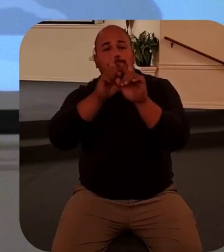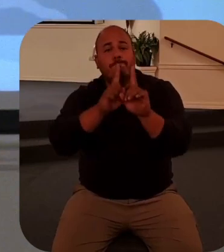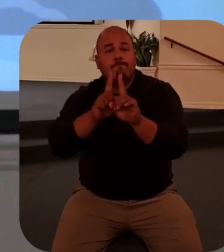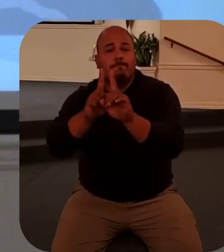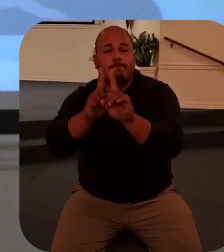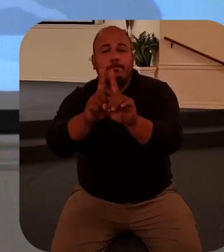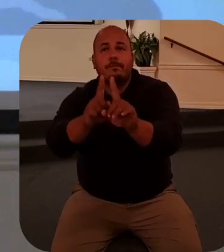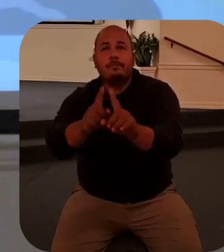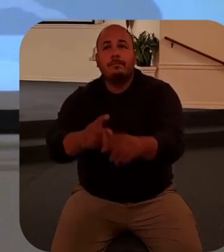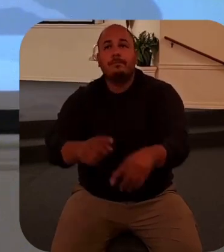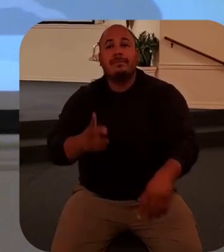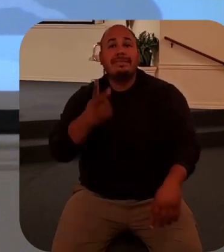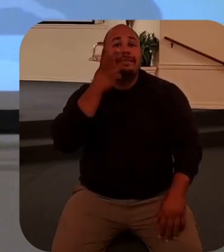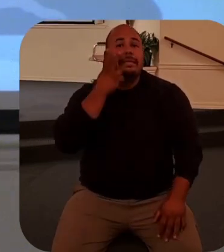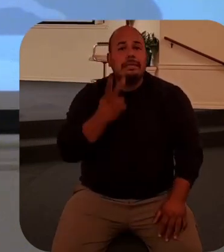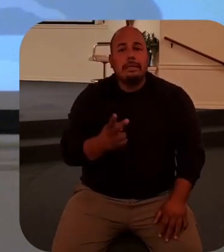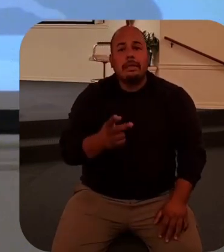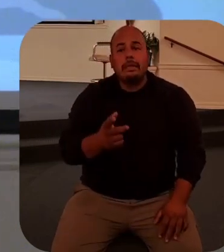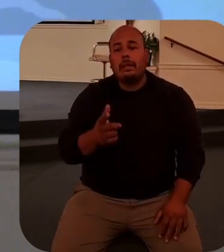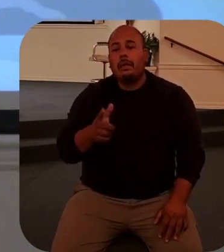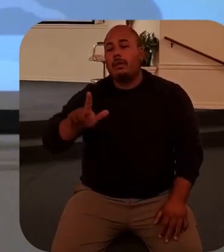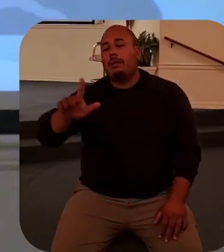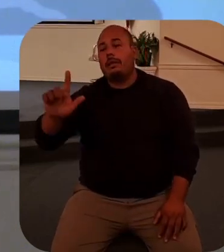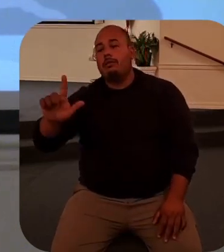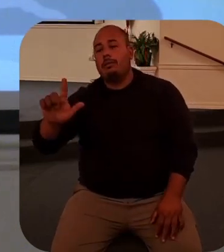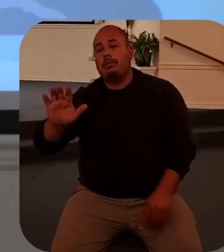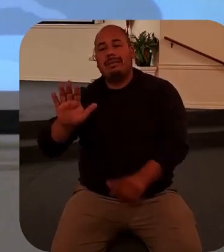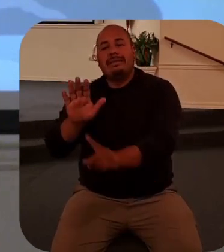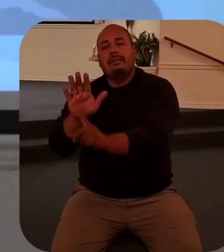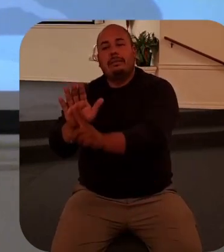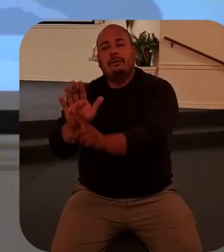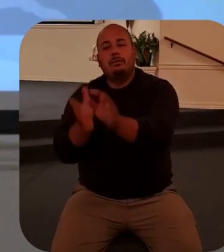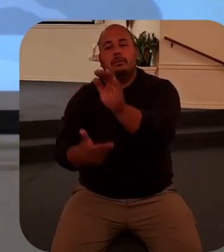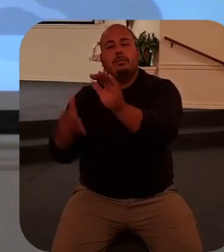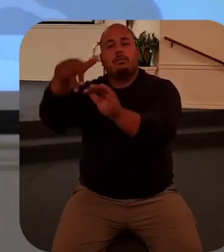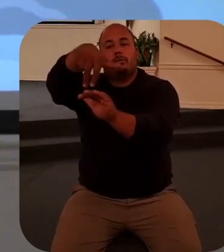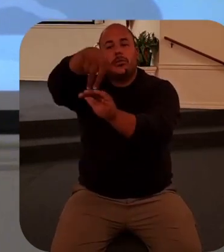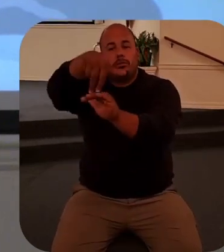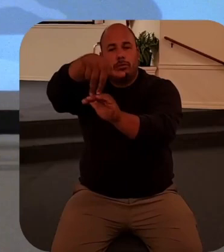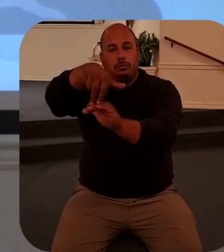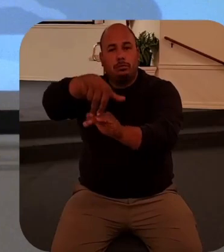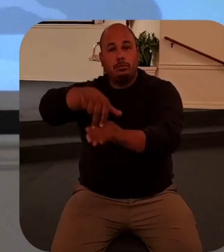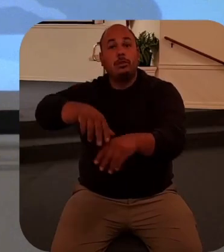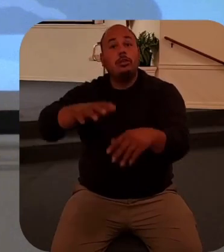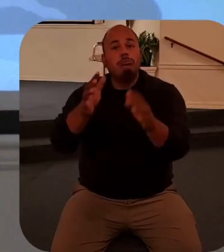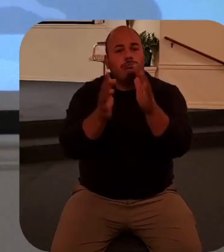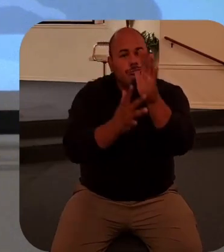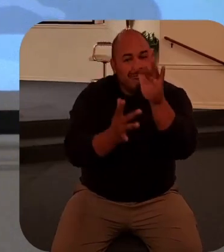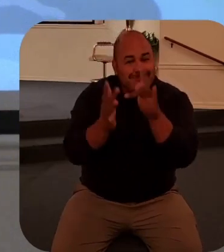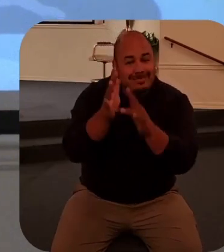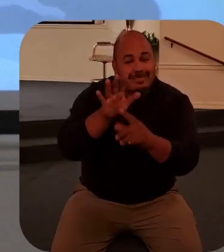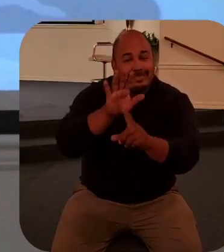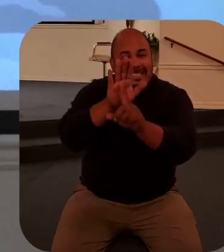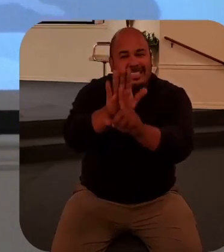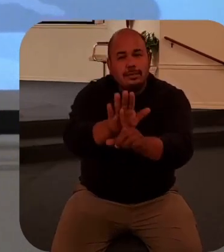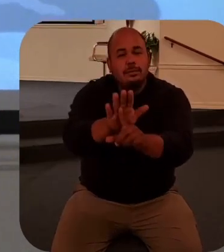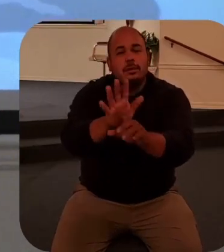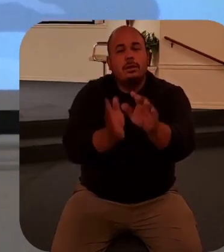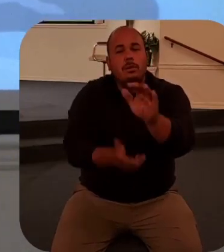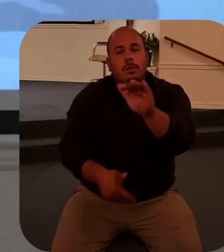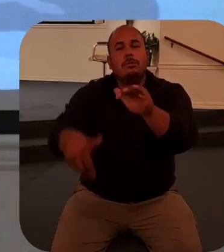and all the more through the resurrection of Jesus the resurrection that is yet to come when you will raise